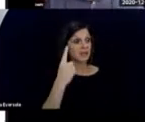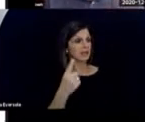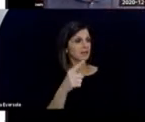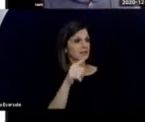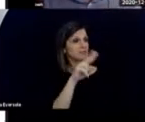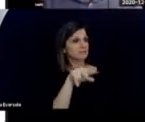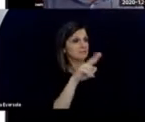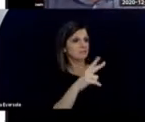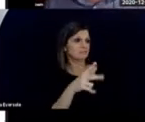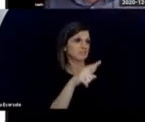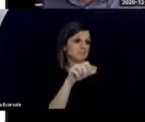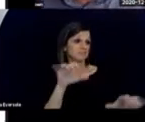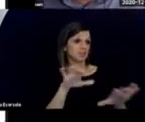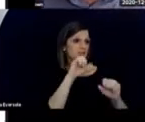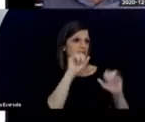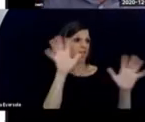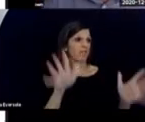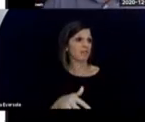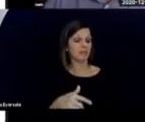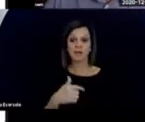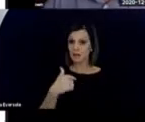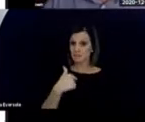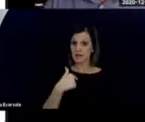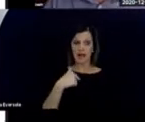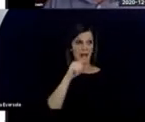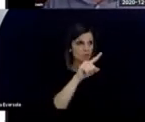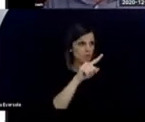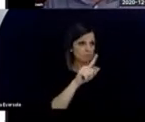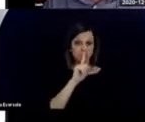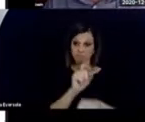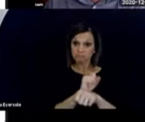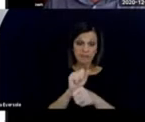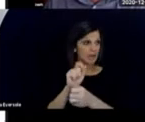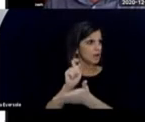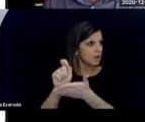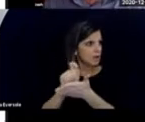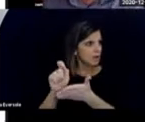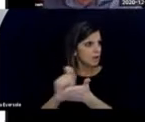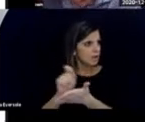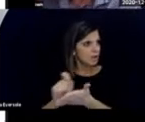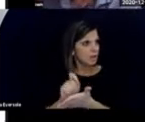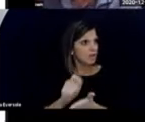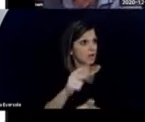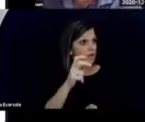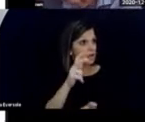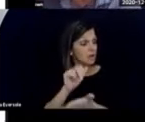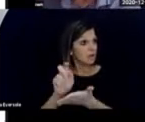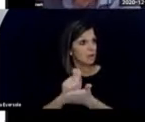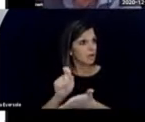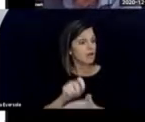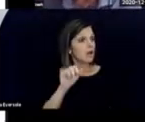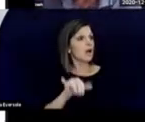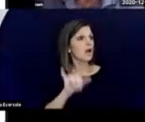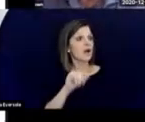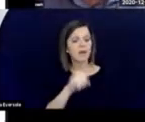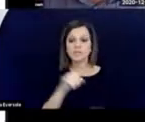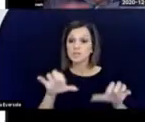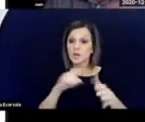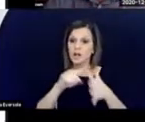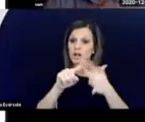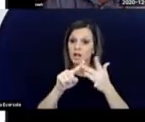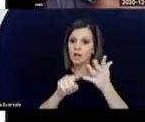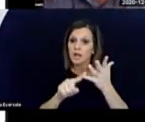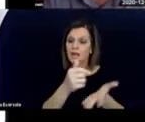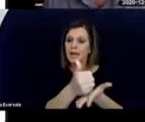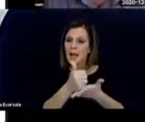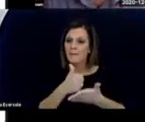And I'm looking and I'm making literally making notes on my pad and I'm scribbling all the things